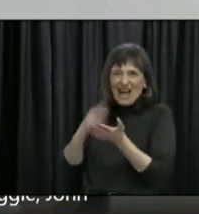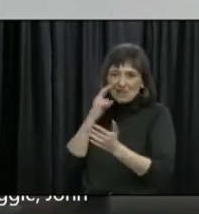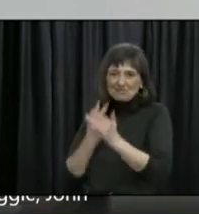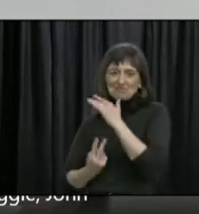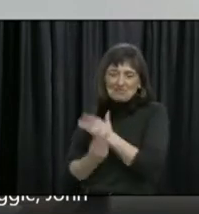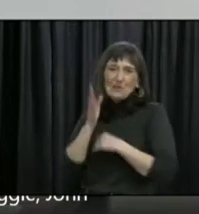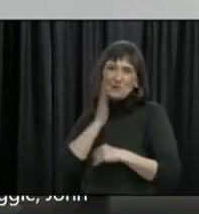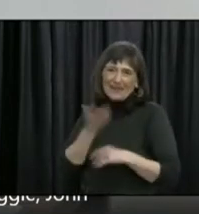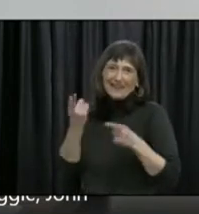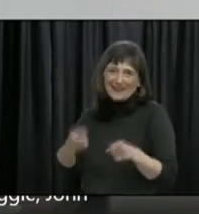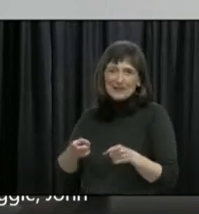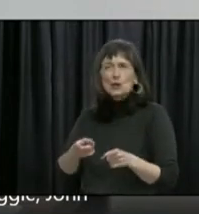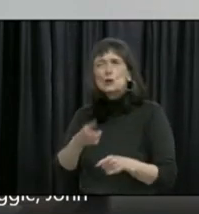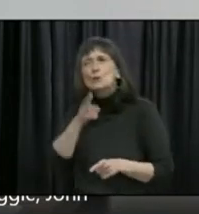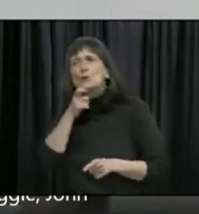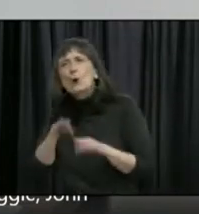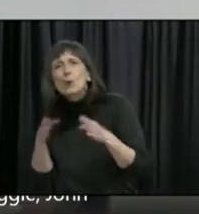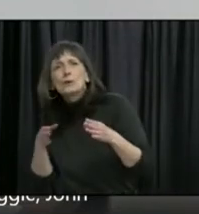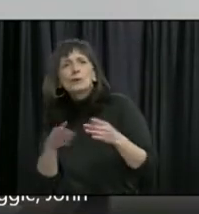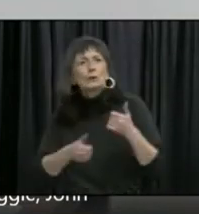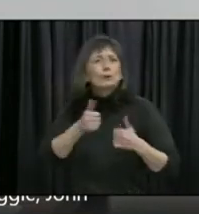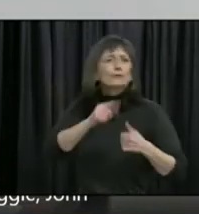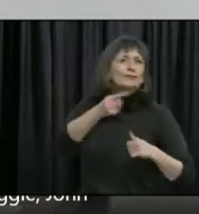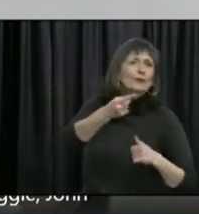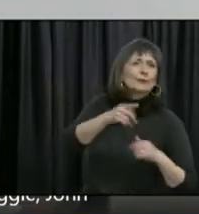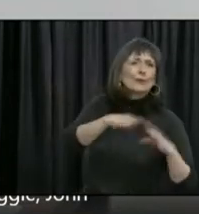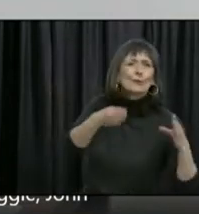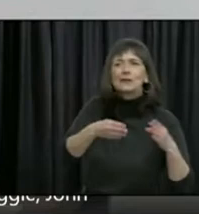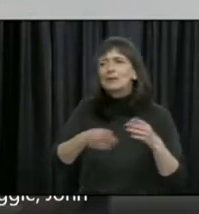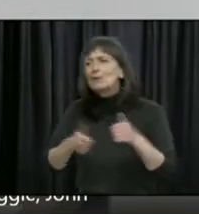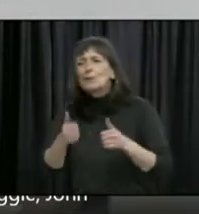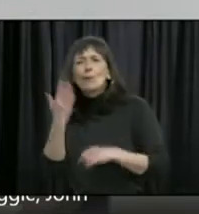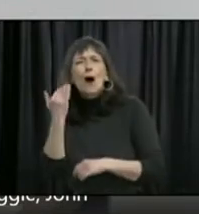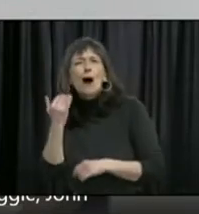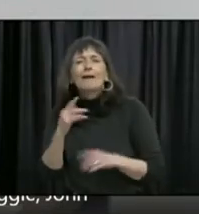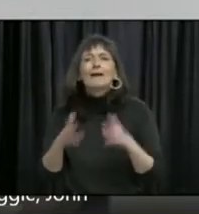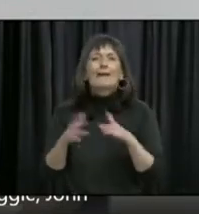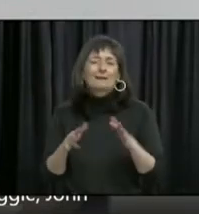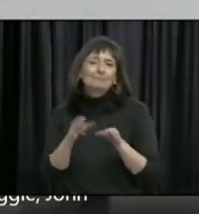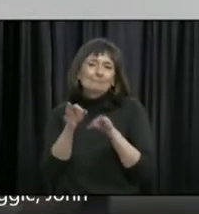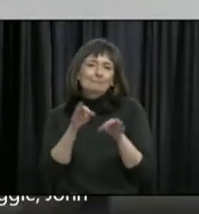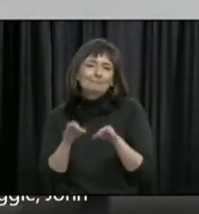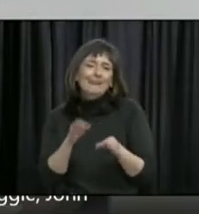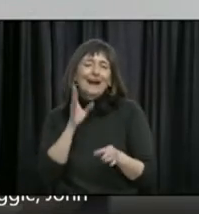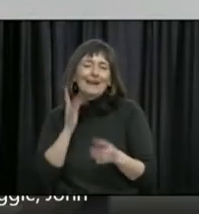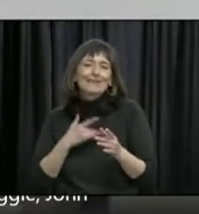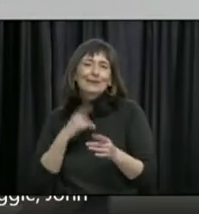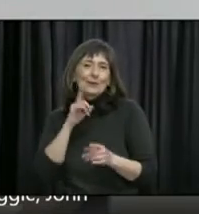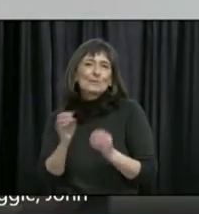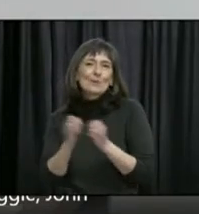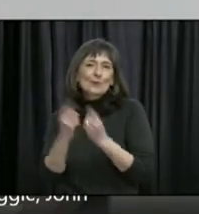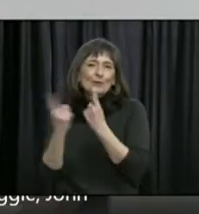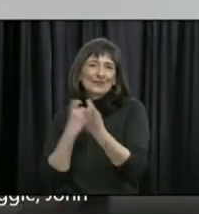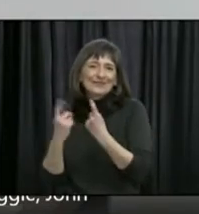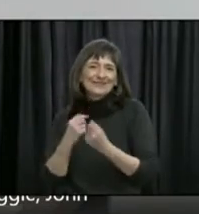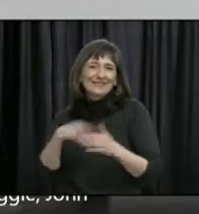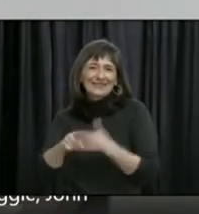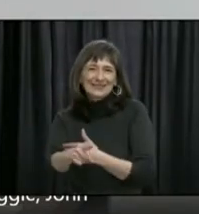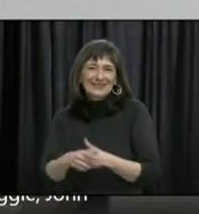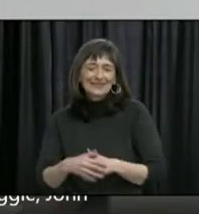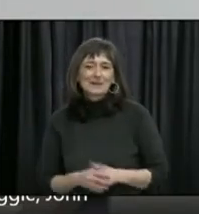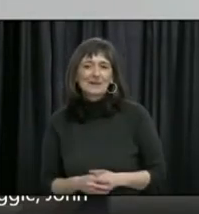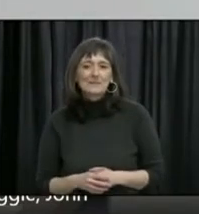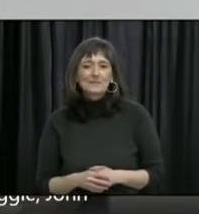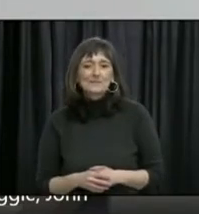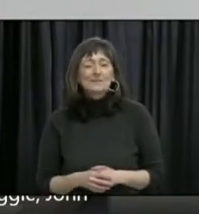you know, who gets what, in what order and why. And I think people need to be aware that the